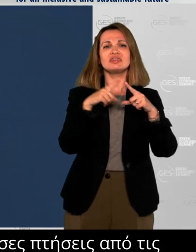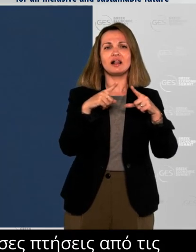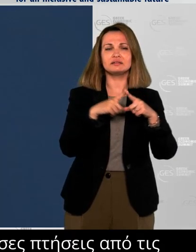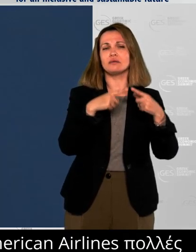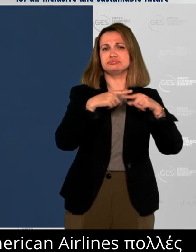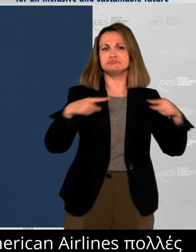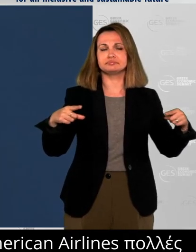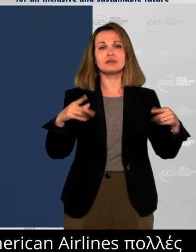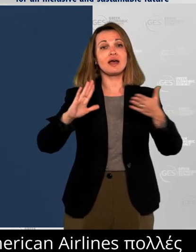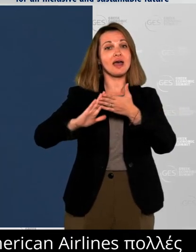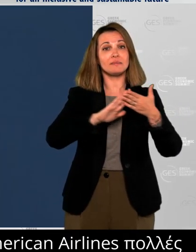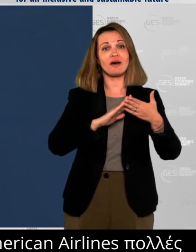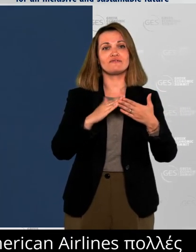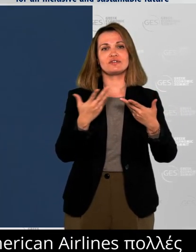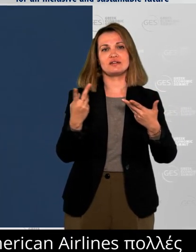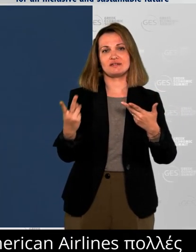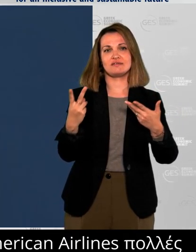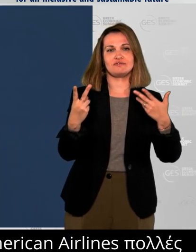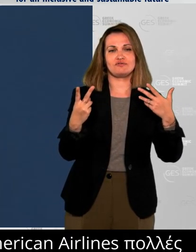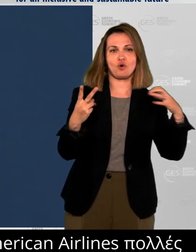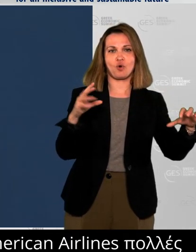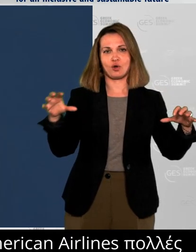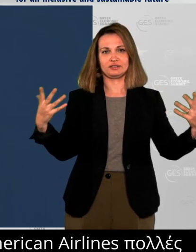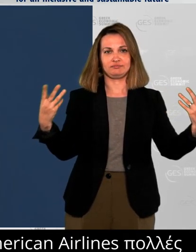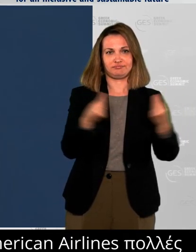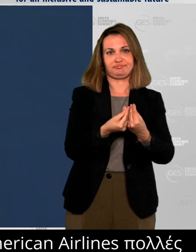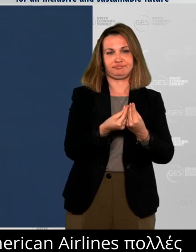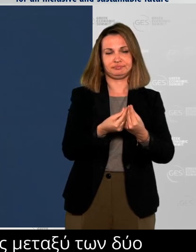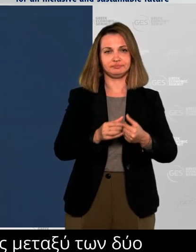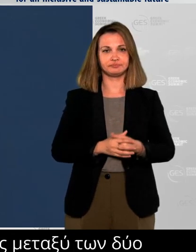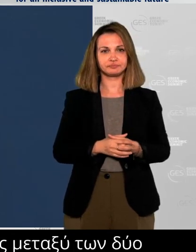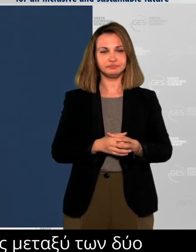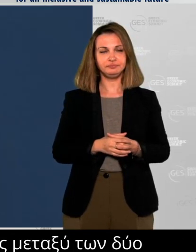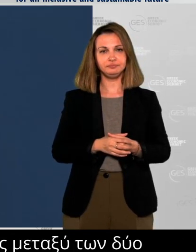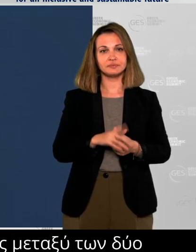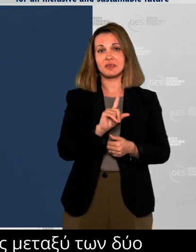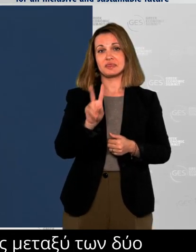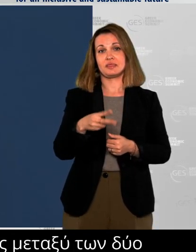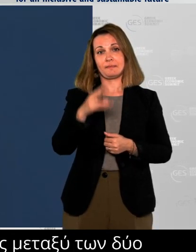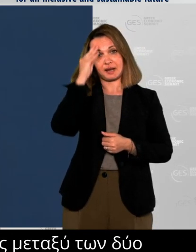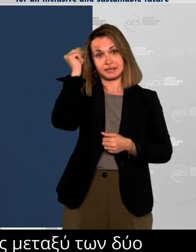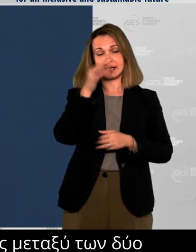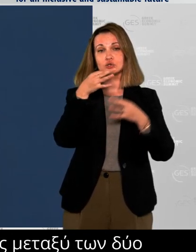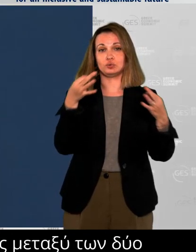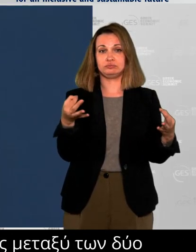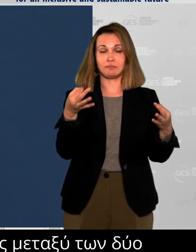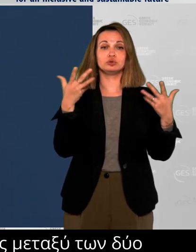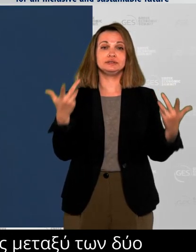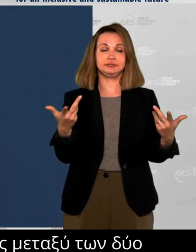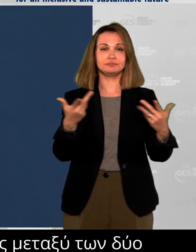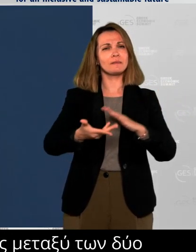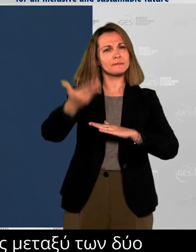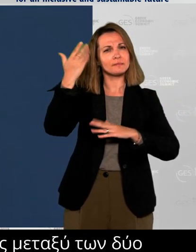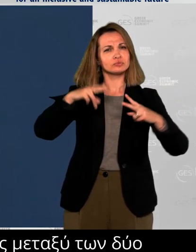countries. And I would be remiss in this regard not to mention the leadership of former tourism minister Harry Theo Harris,